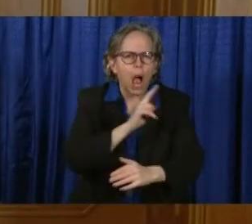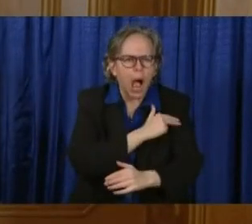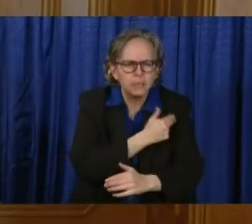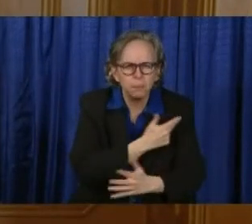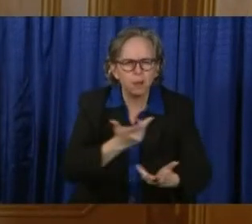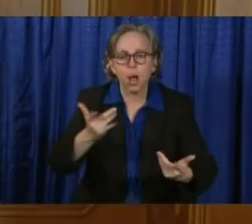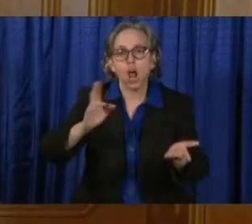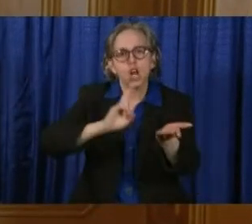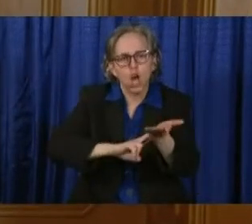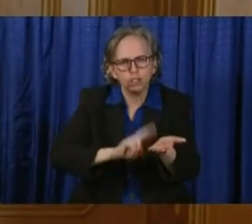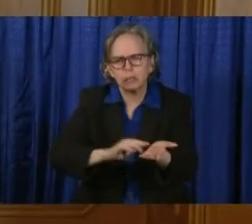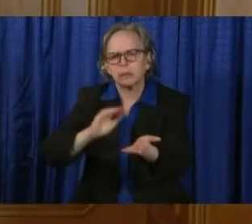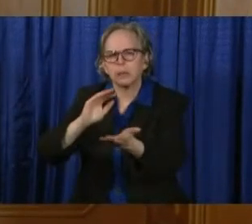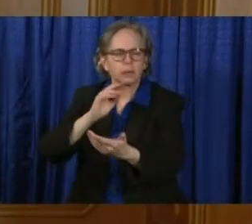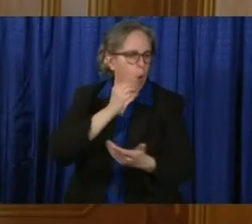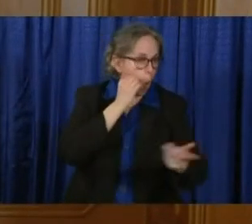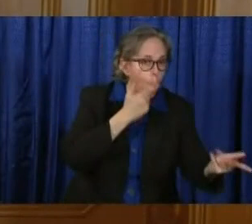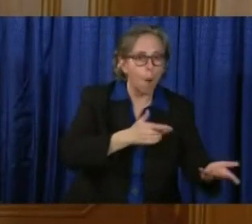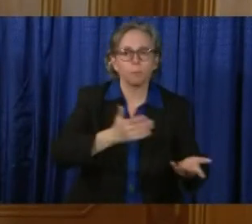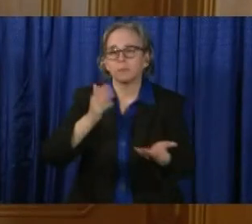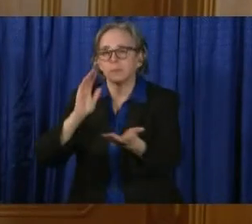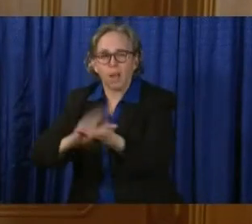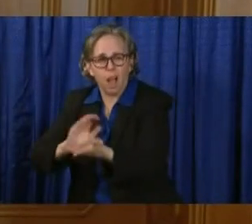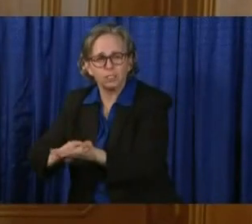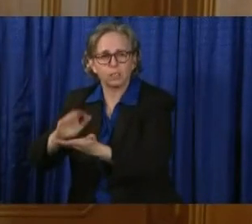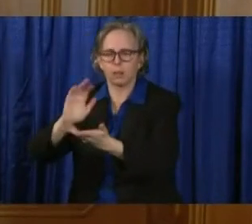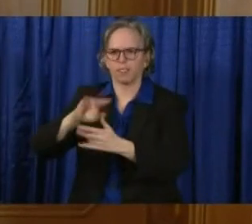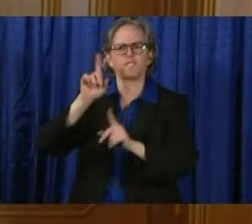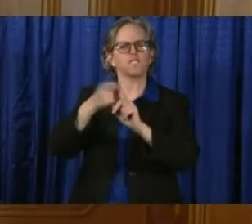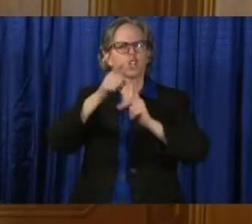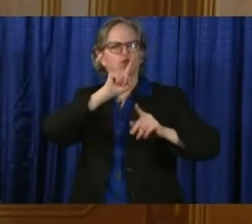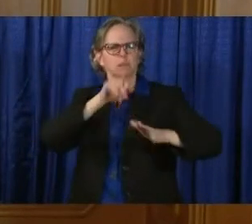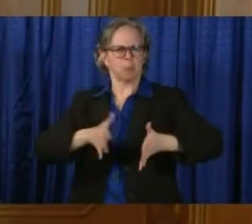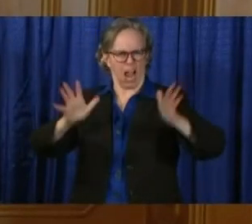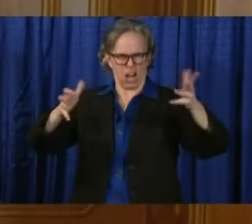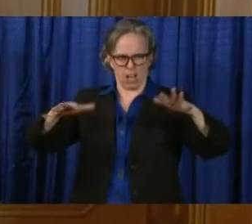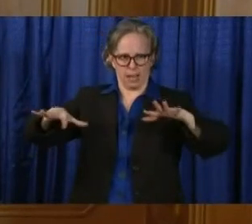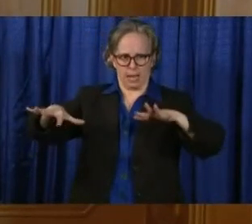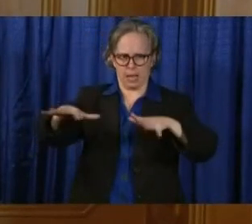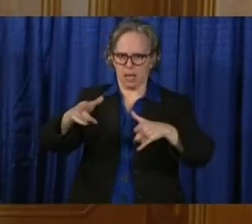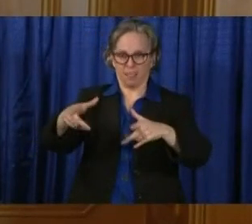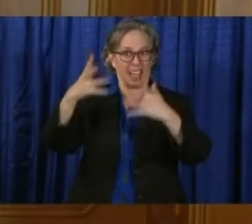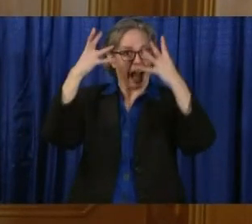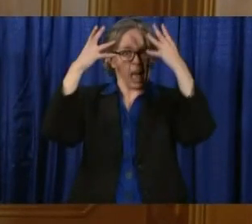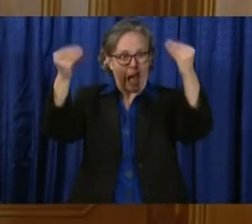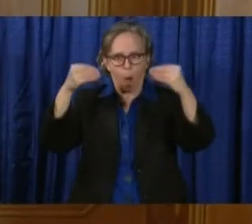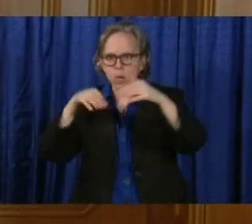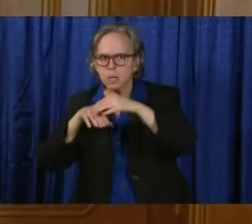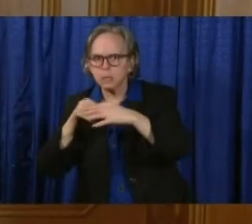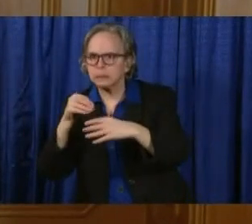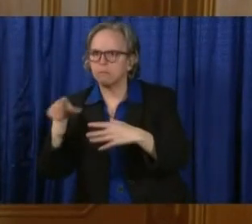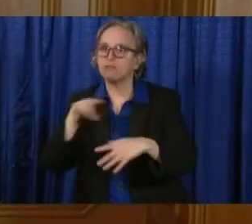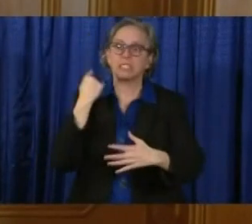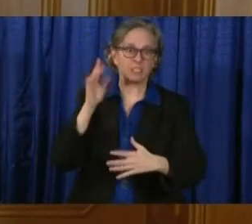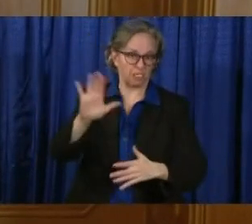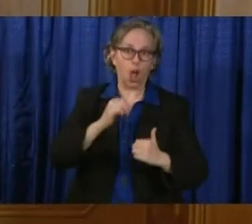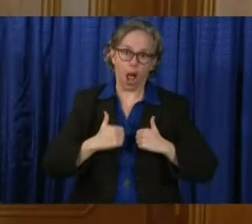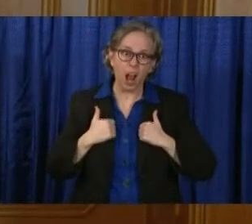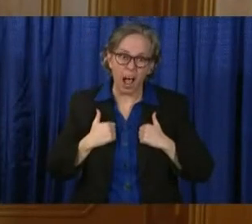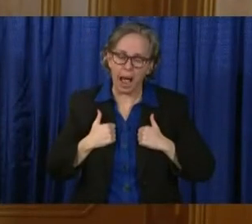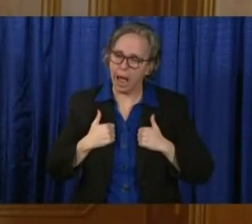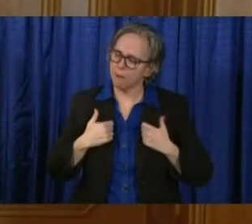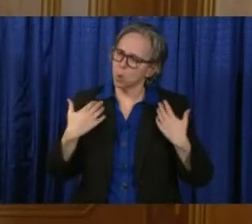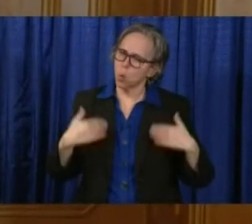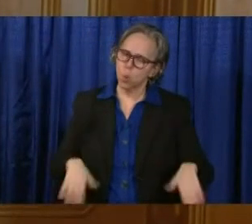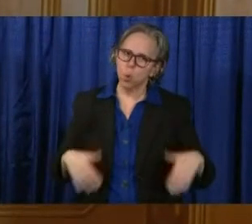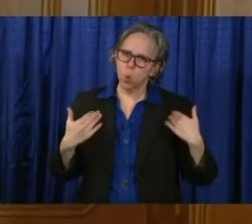homes, who are working in nursing homes, who are first responders, who are out there risking their lives every single day.